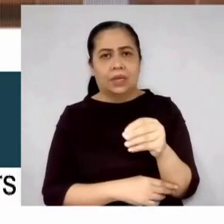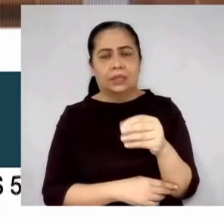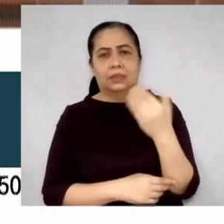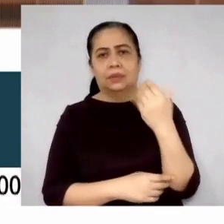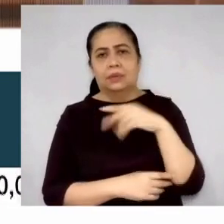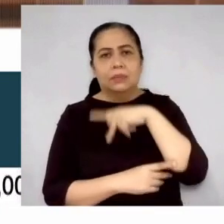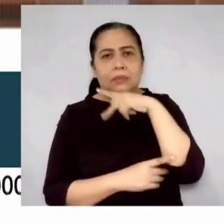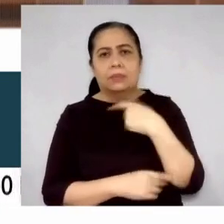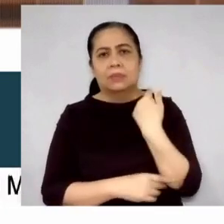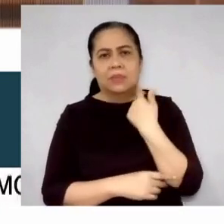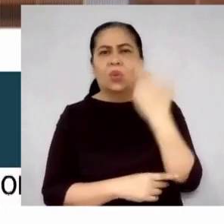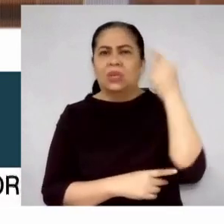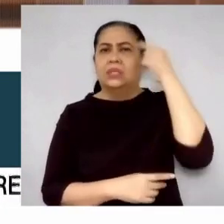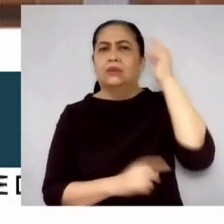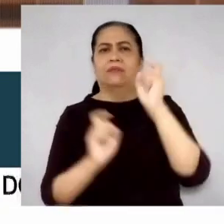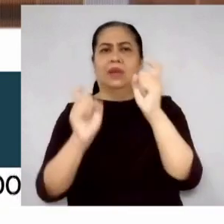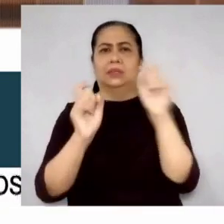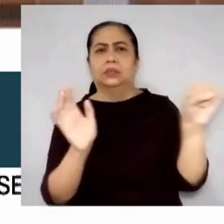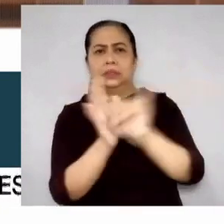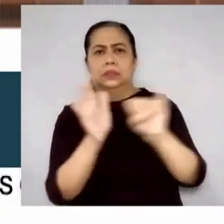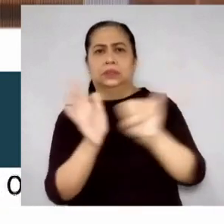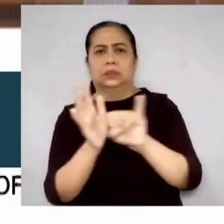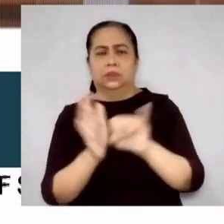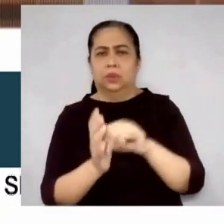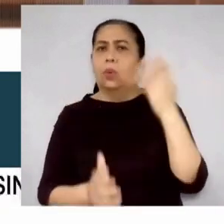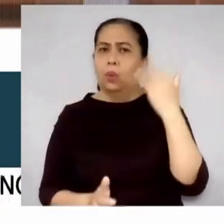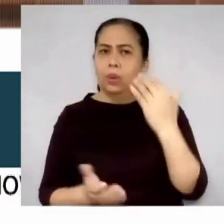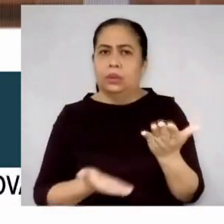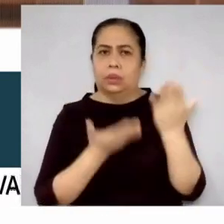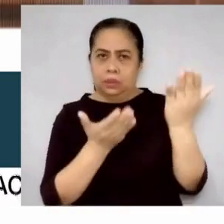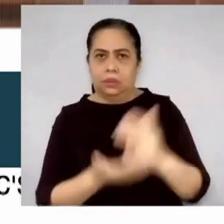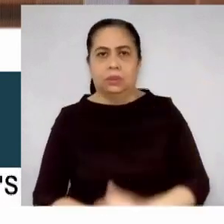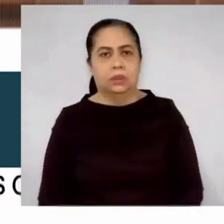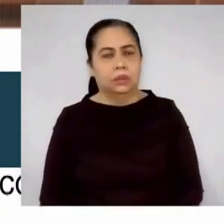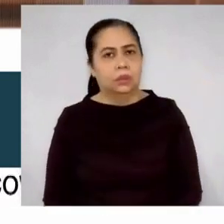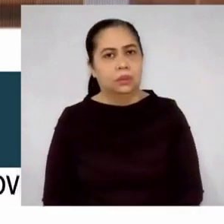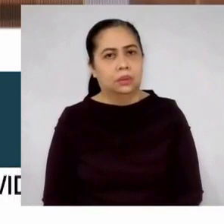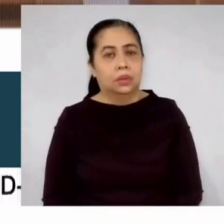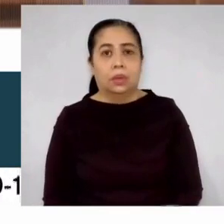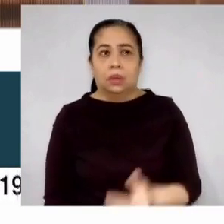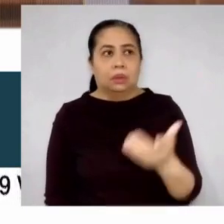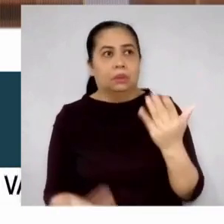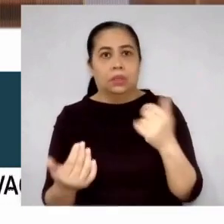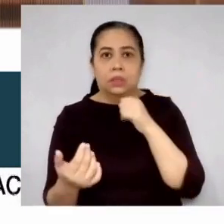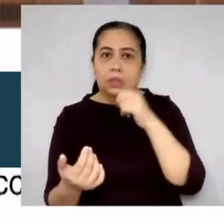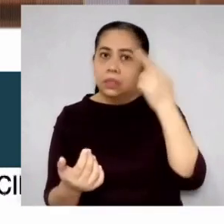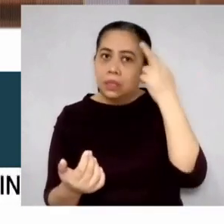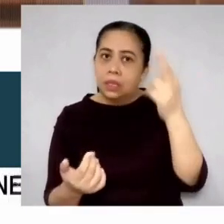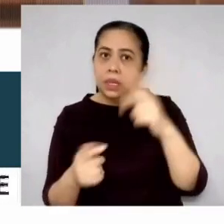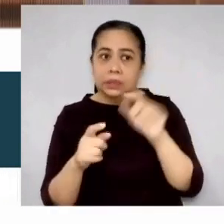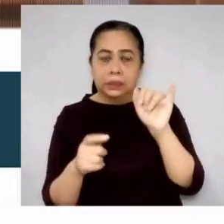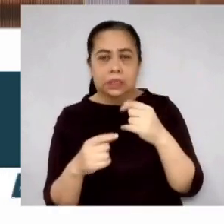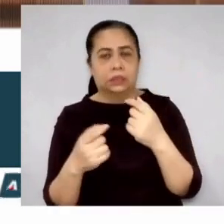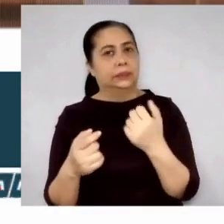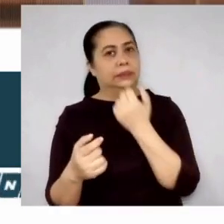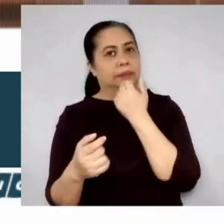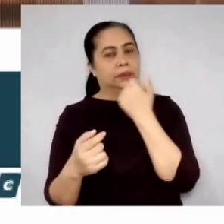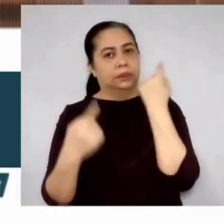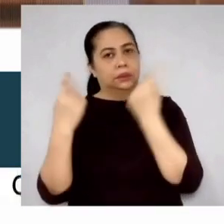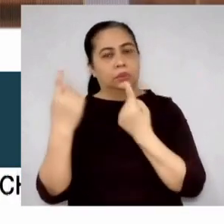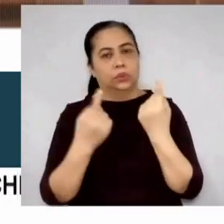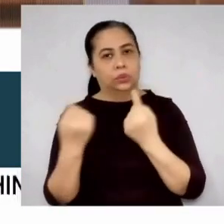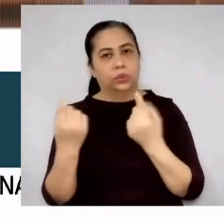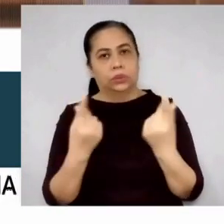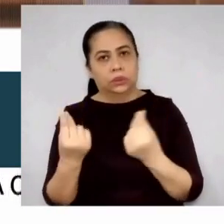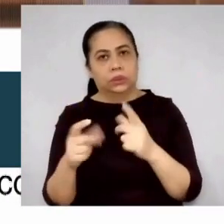importasyon kaagad ang kanilang inihaing solusyon? Don't they realize that such inconsiderate course of action has